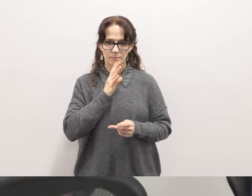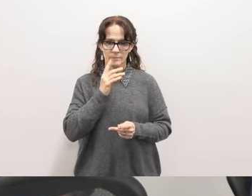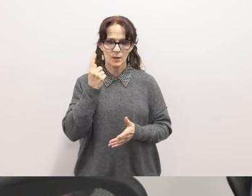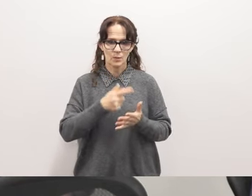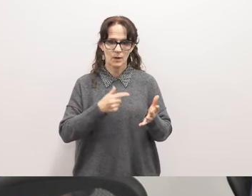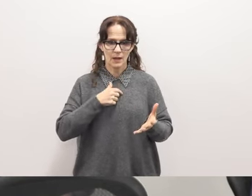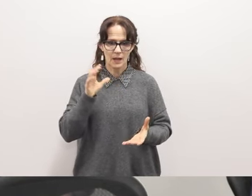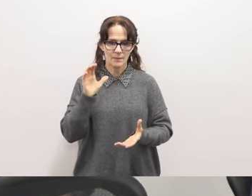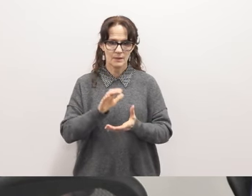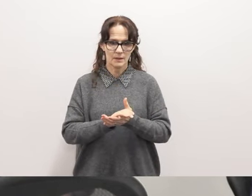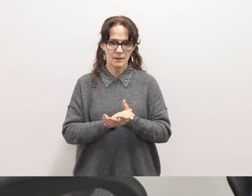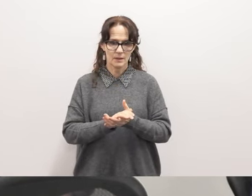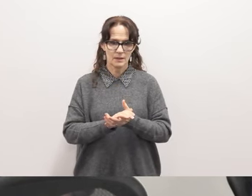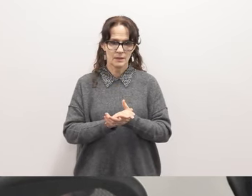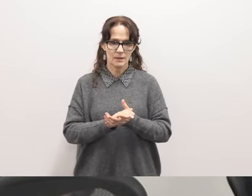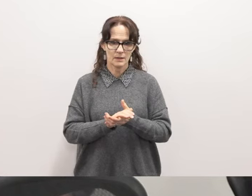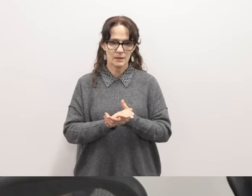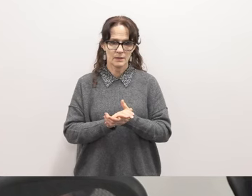believe, and